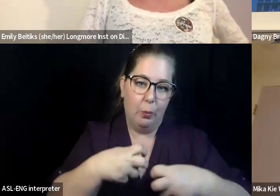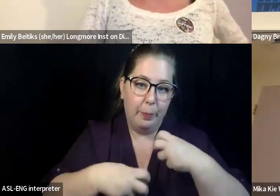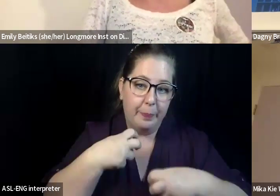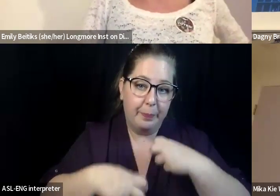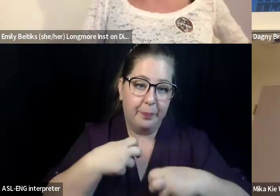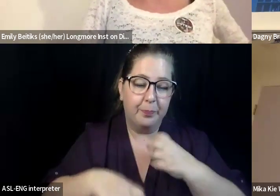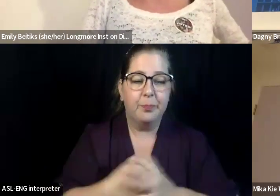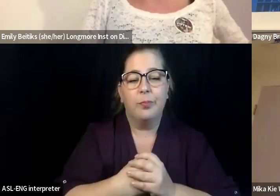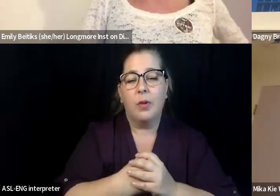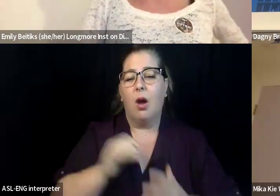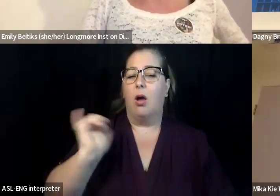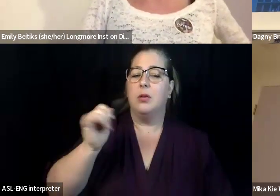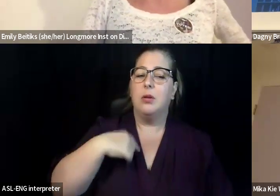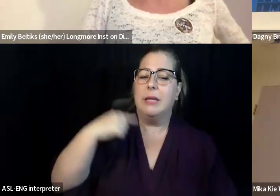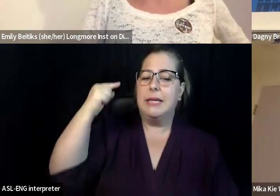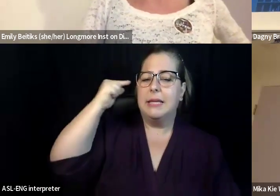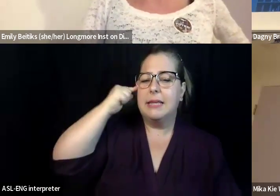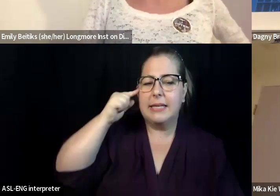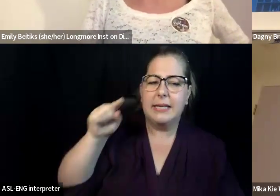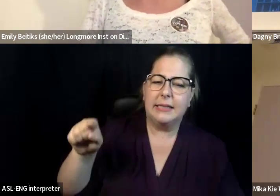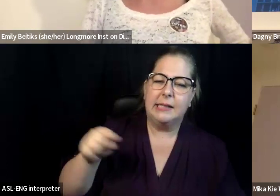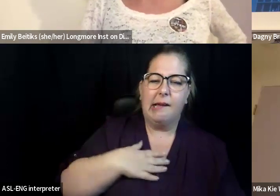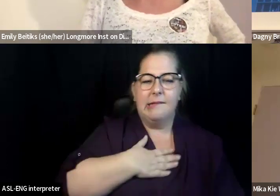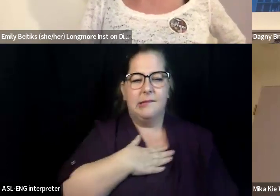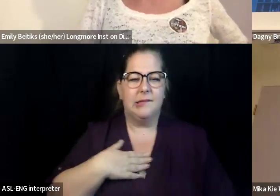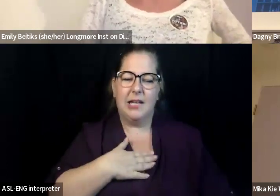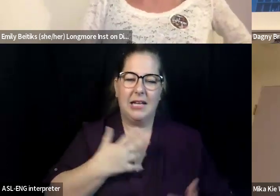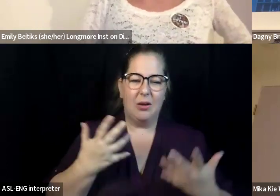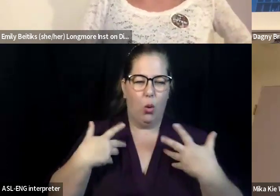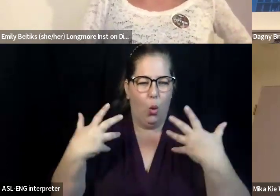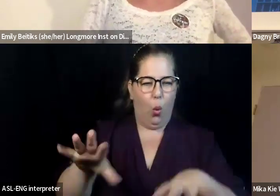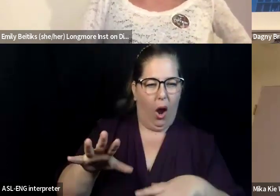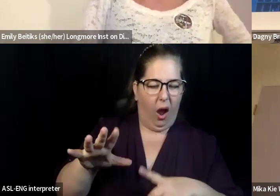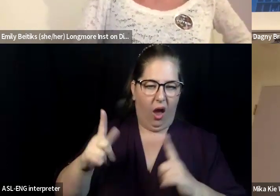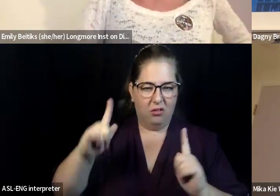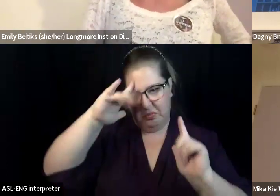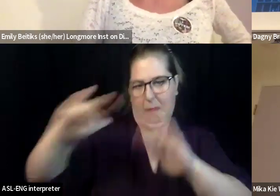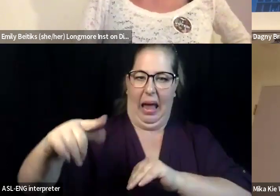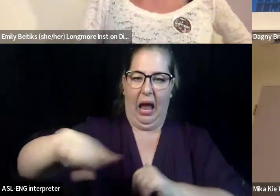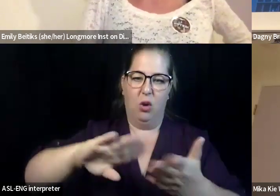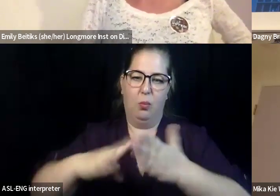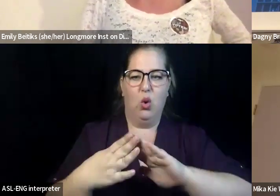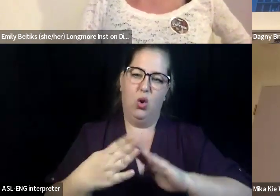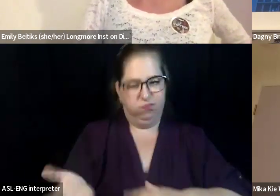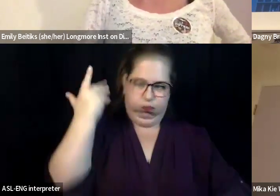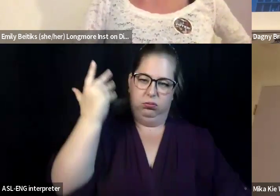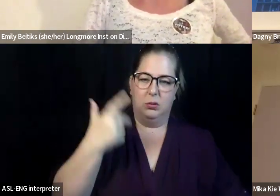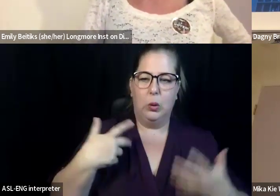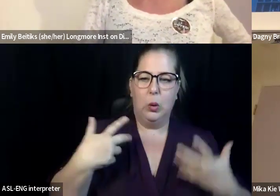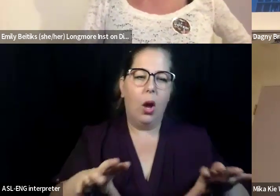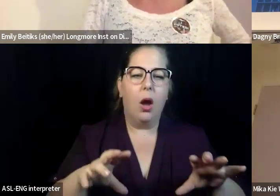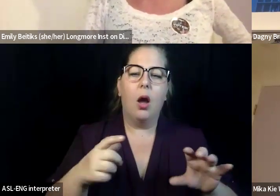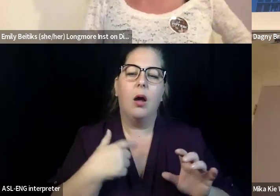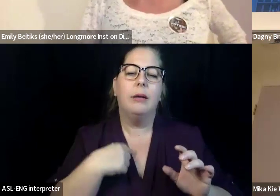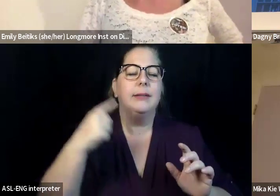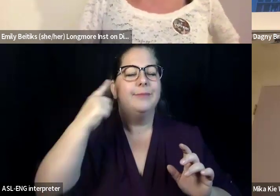leadership that we're able to offer is those updates. Like we are knowing from the start of the day, like, oh man, the elevator is